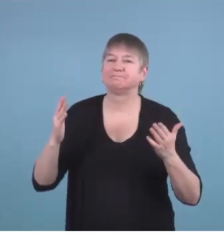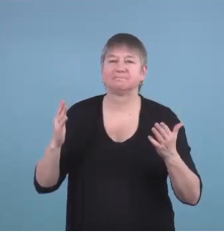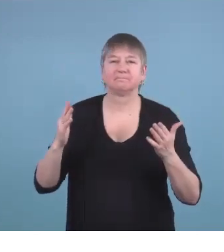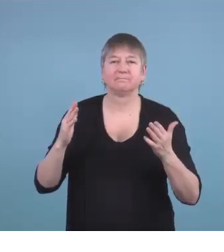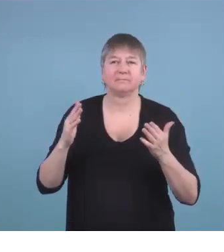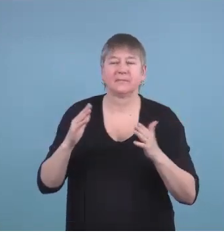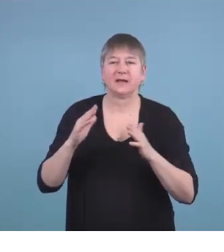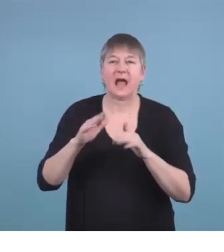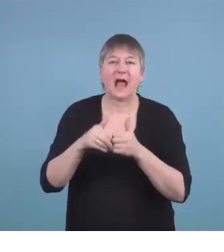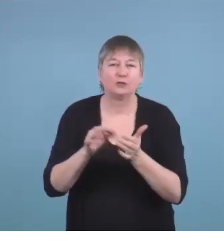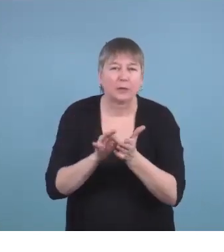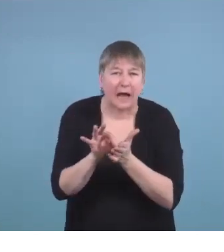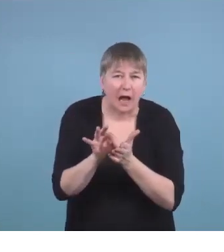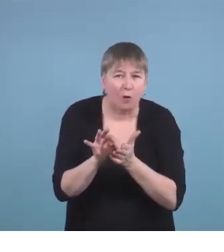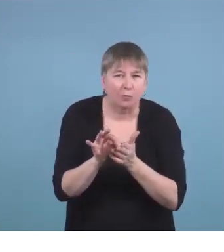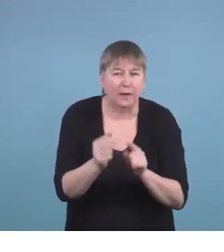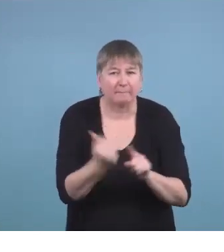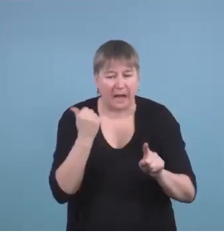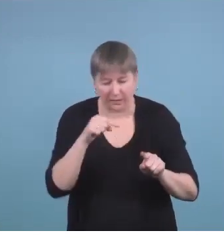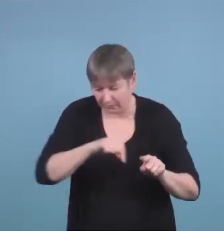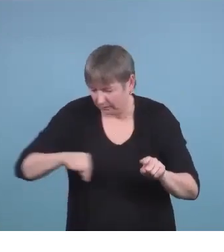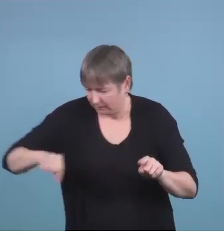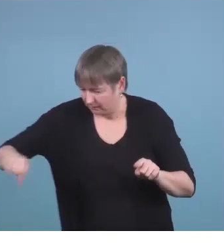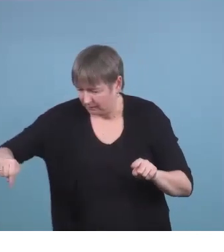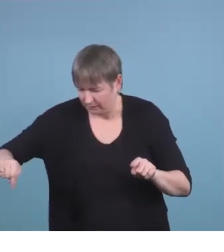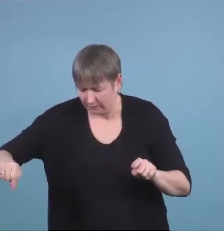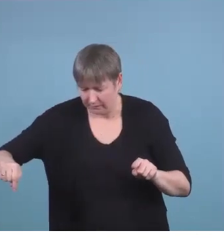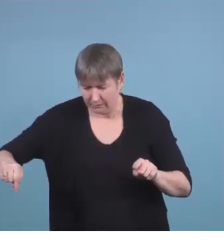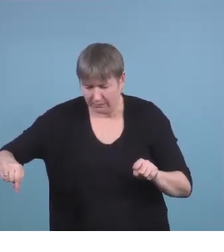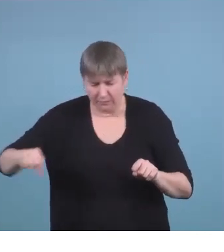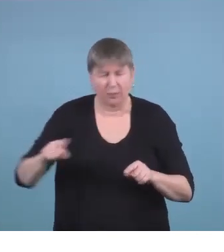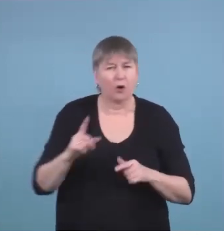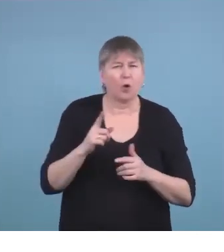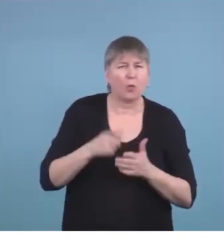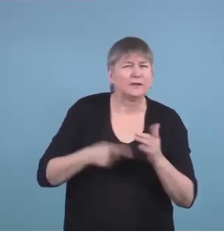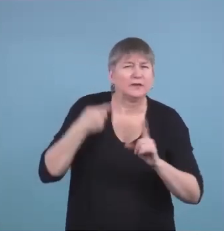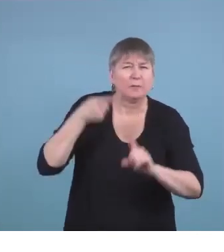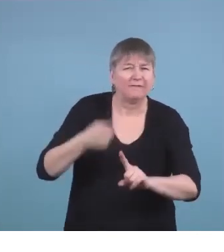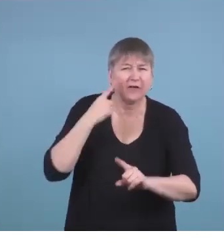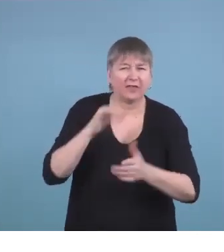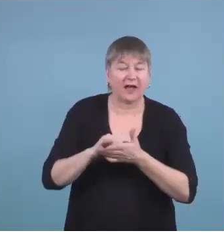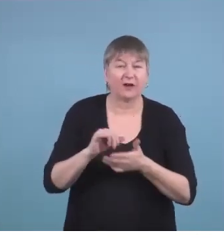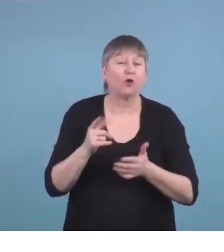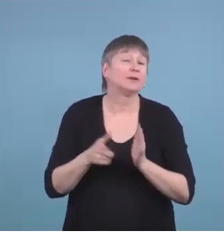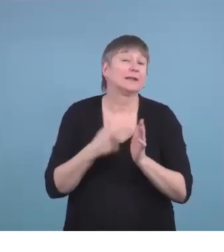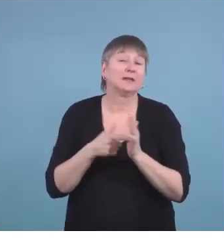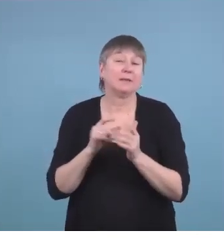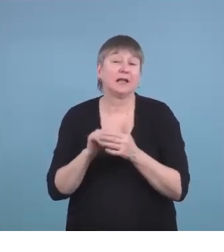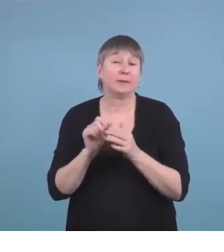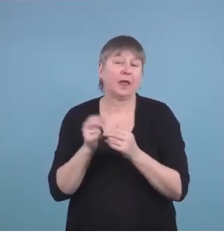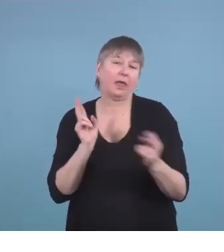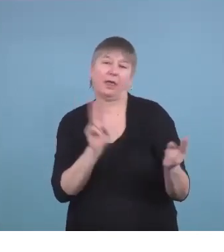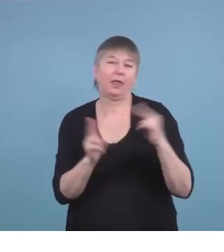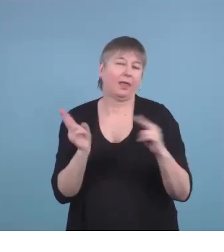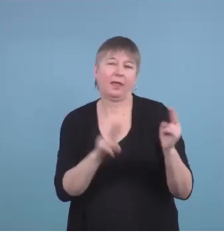things back, or what's the point of that, or even how to trash talk a bit. What does that mean?